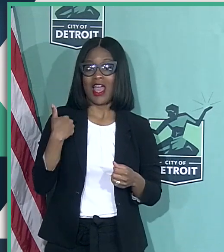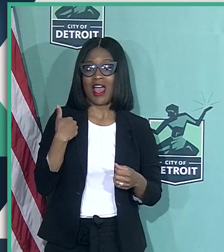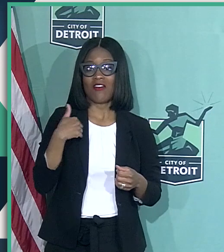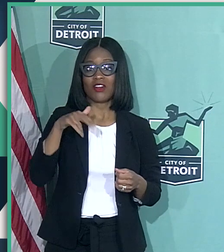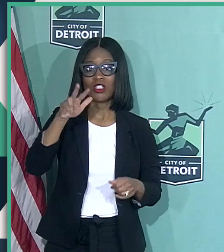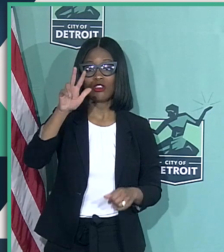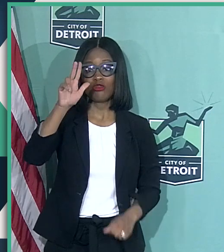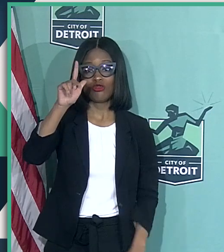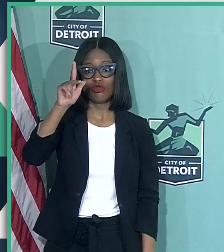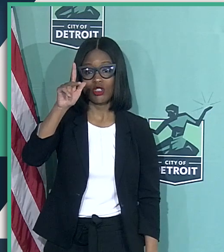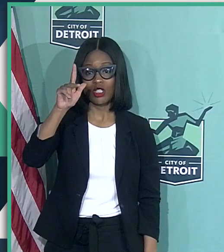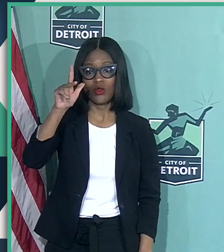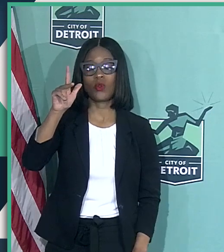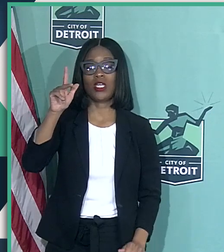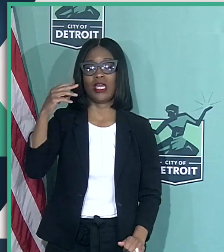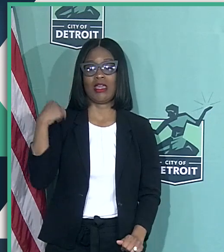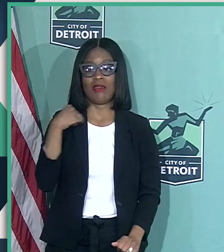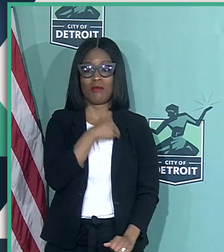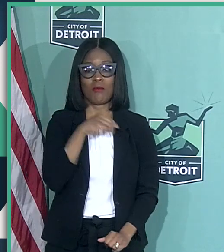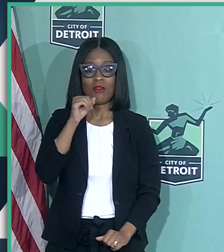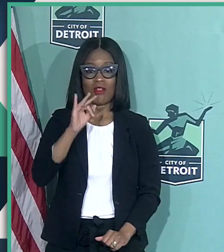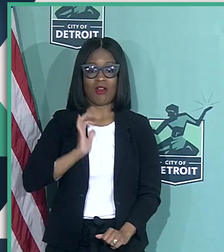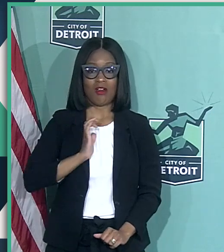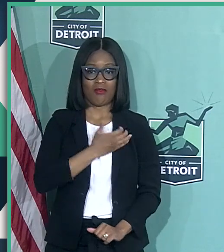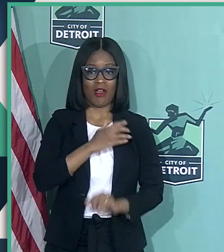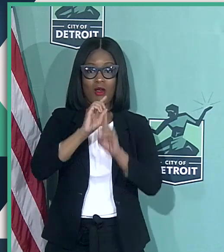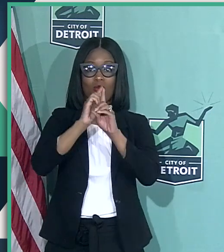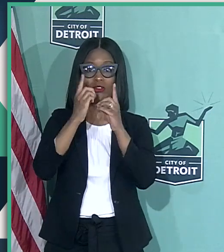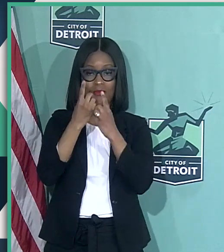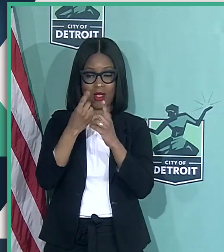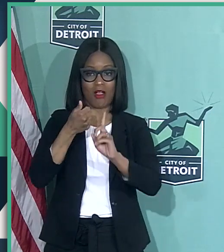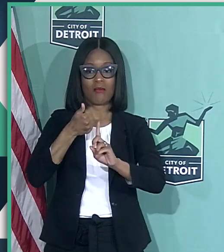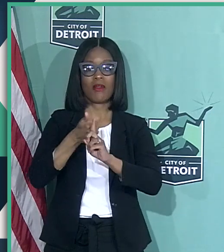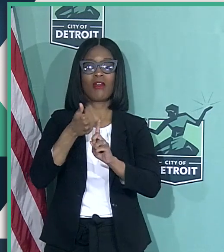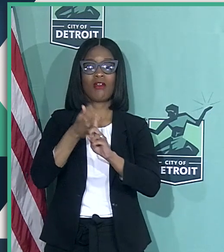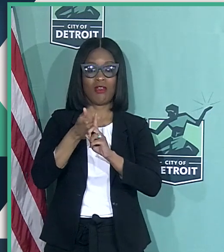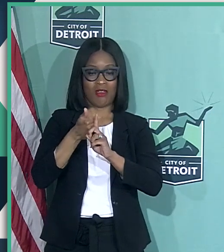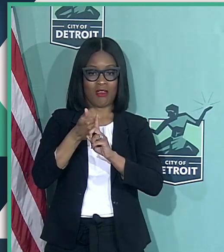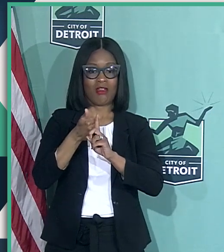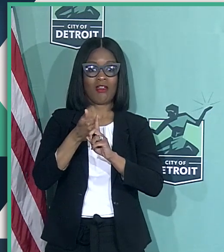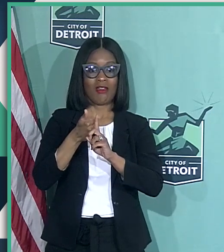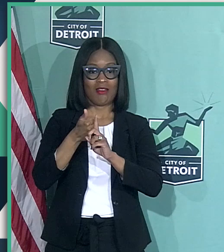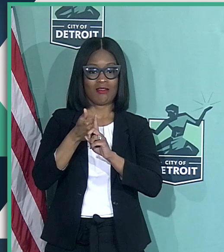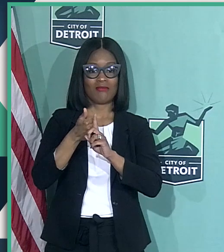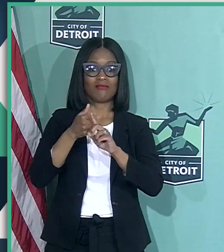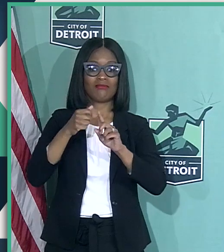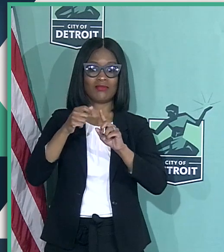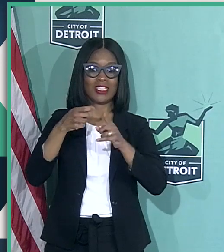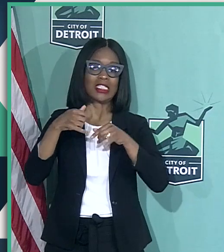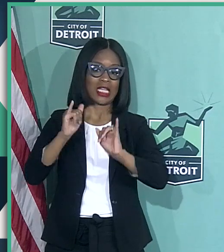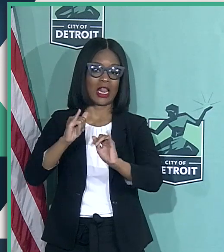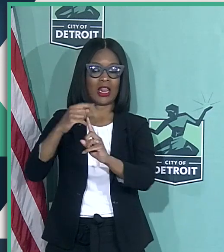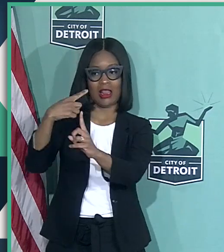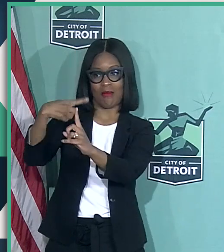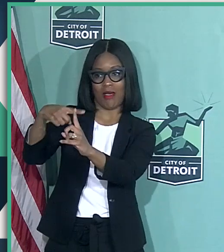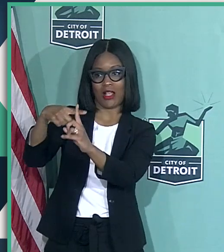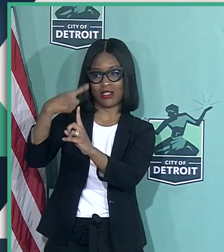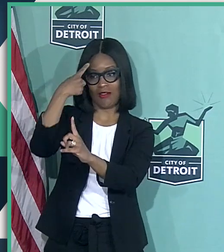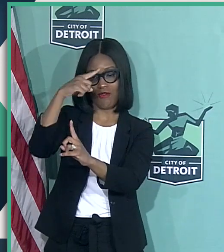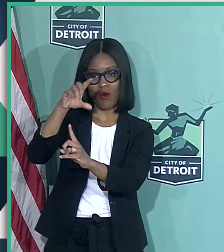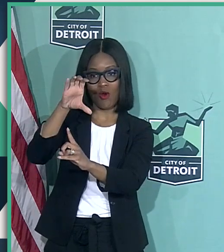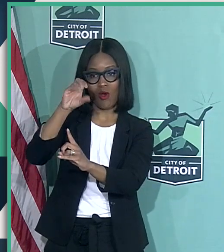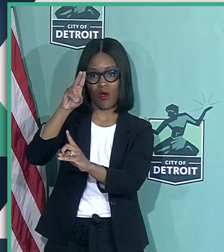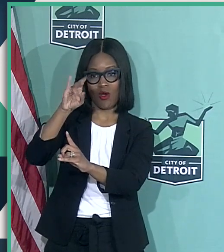members of our department have tested or are still positive for COVID.